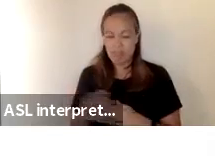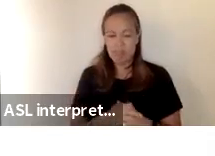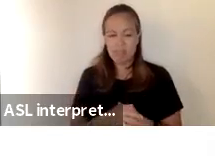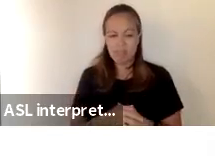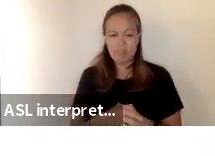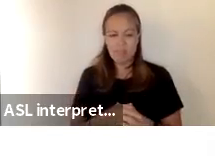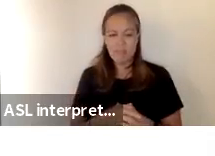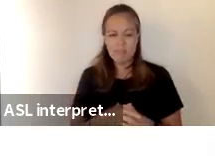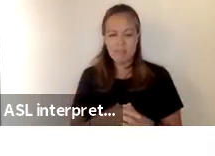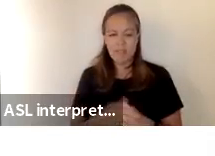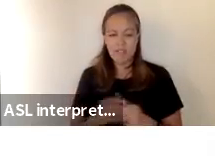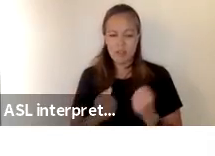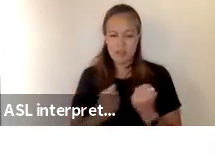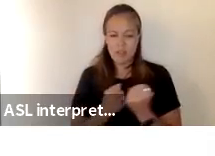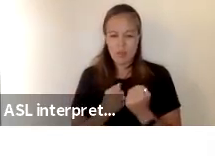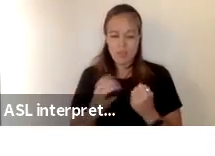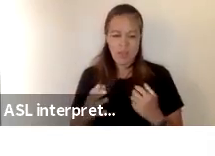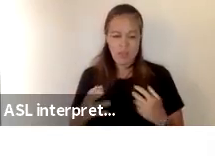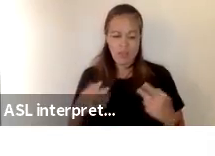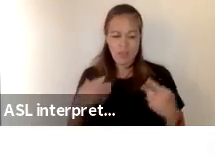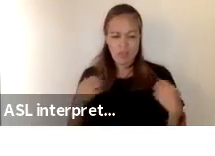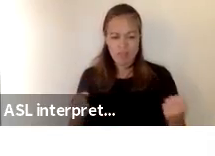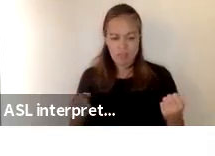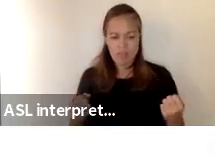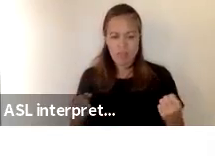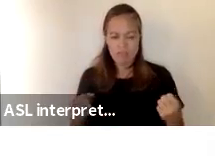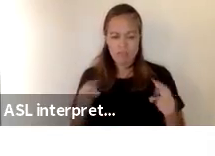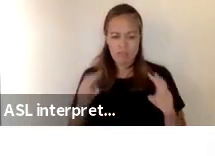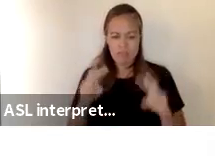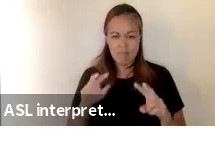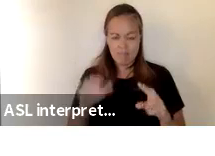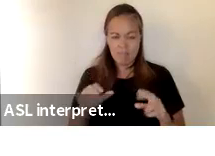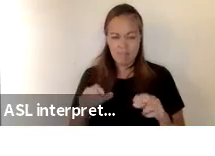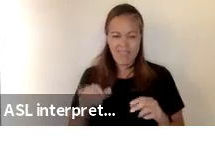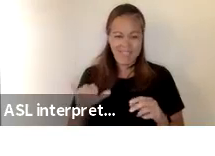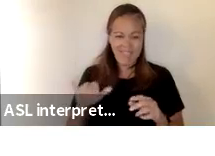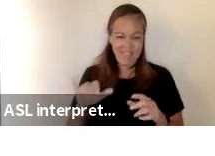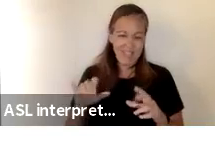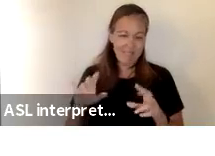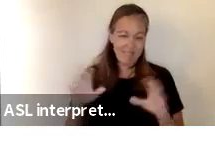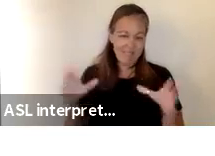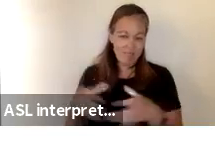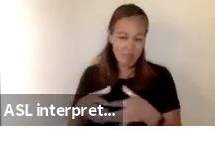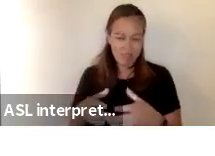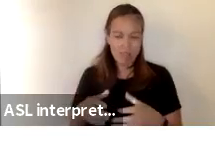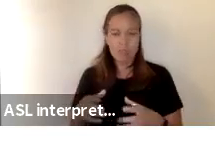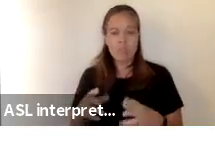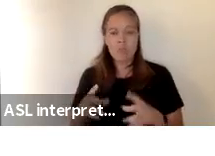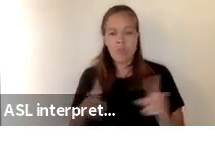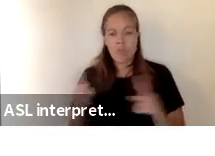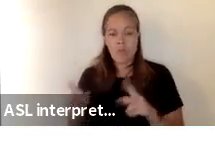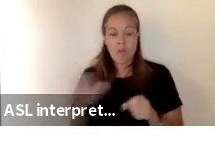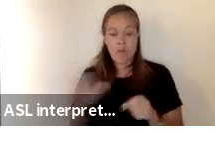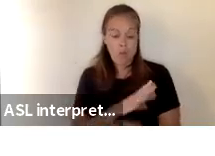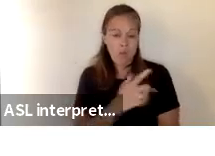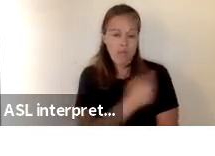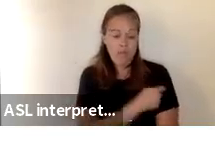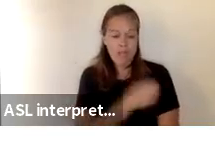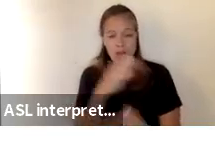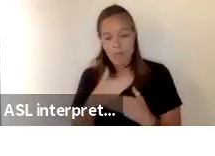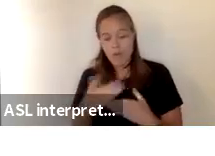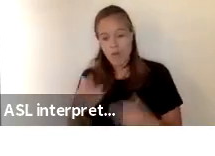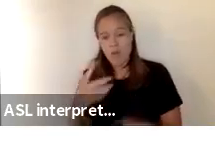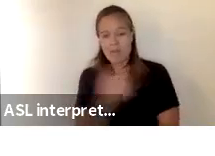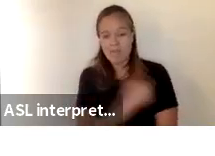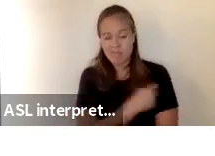to be supporting their health um in looking at that quartile in terms of proportion fully vaccinated and partially vaccinated